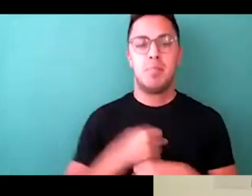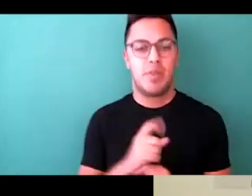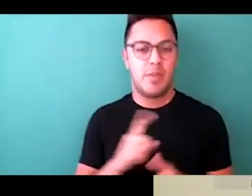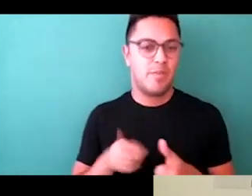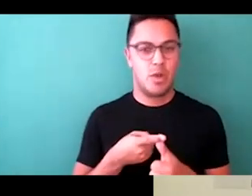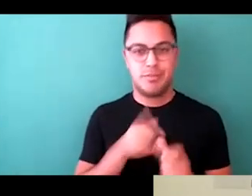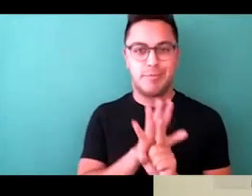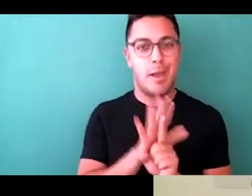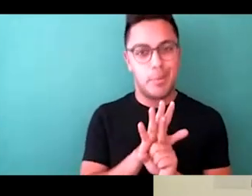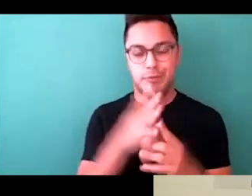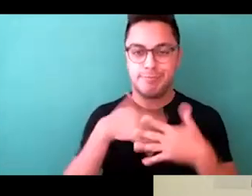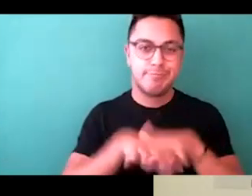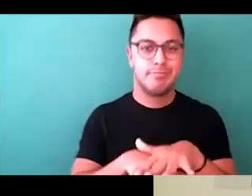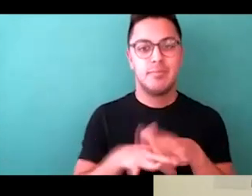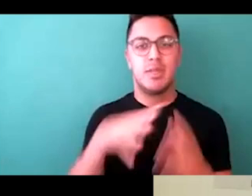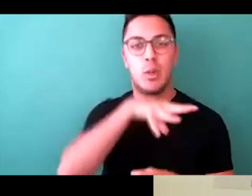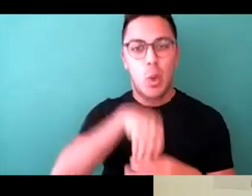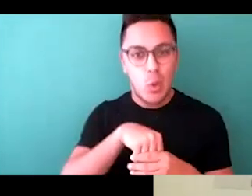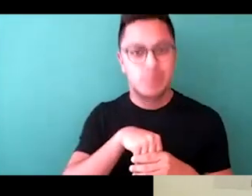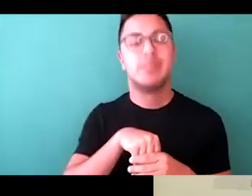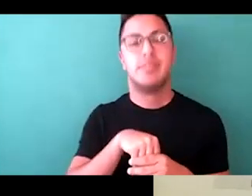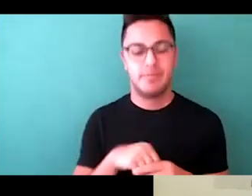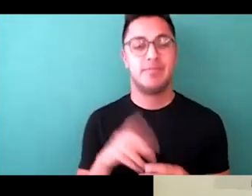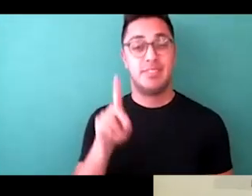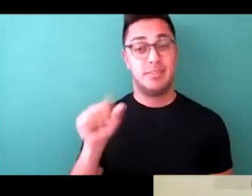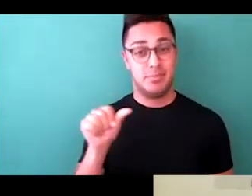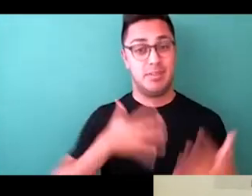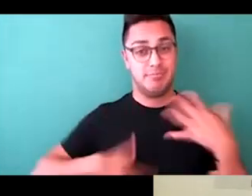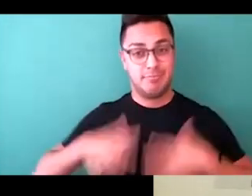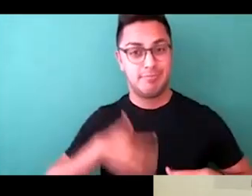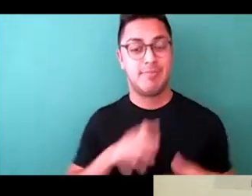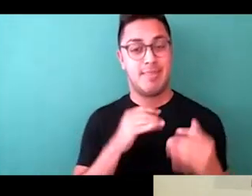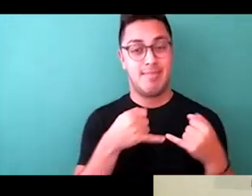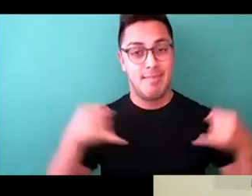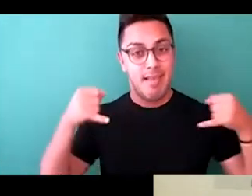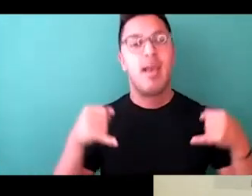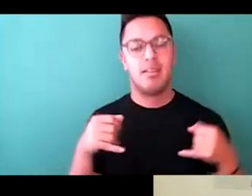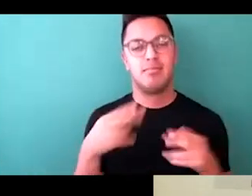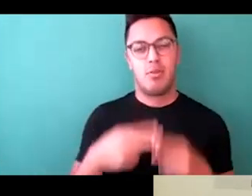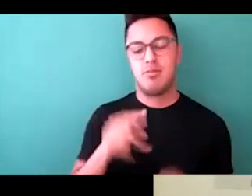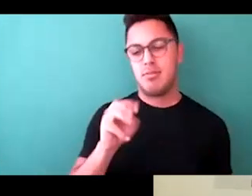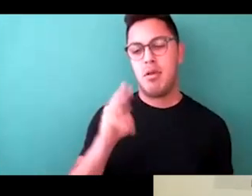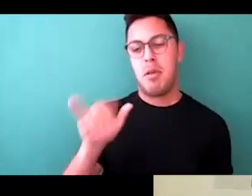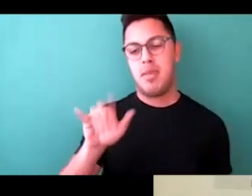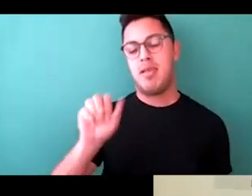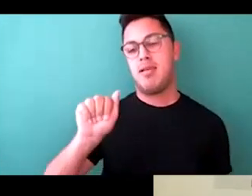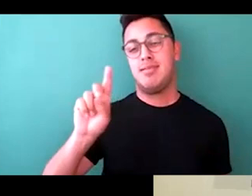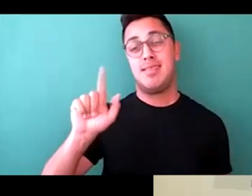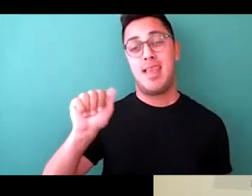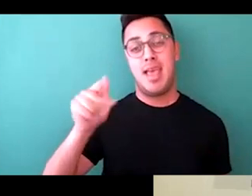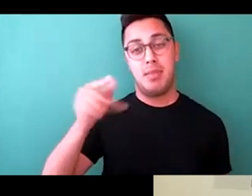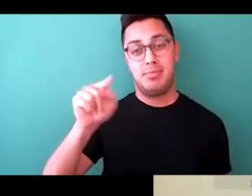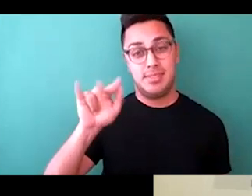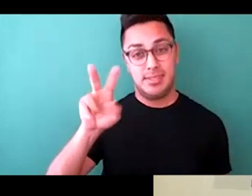line, which is now Tommy Adaptive. What that partnership did was really open the floodgates to so many other